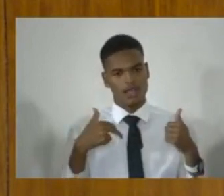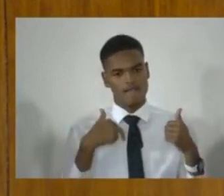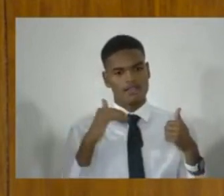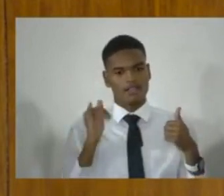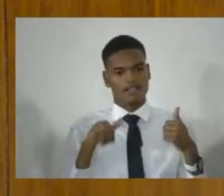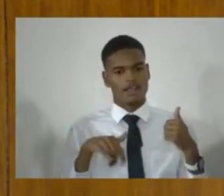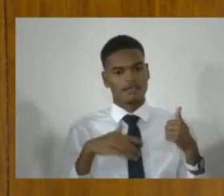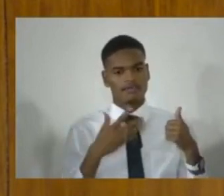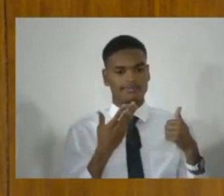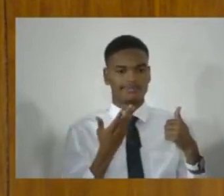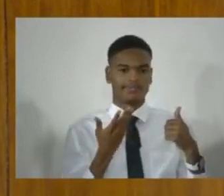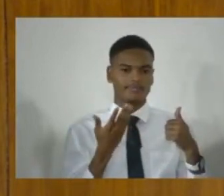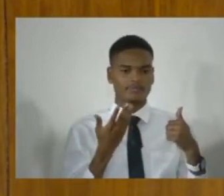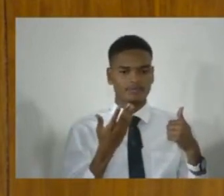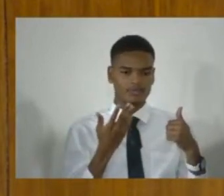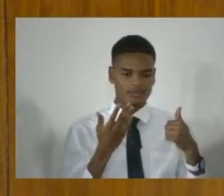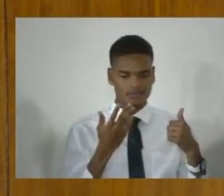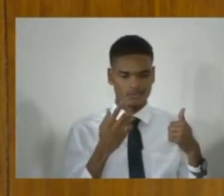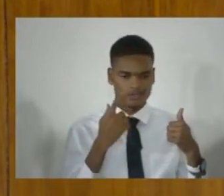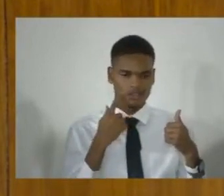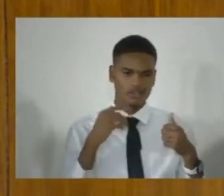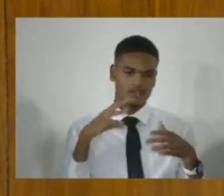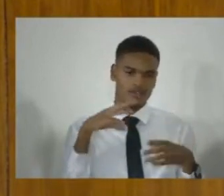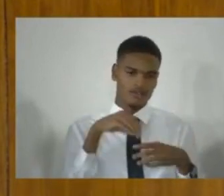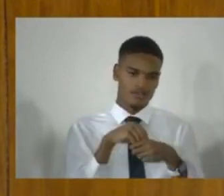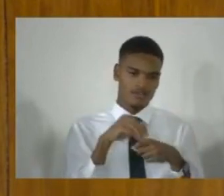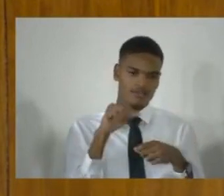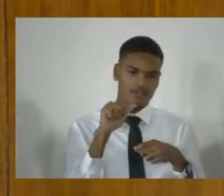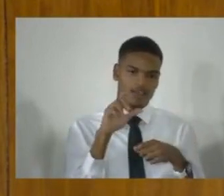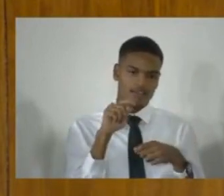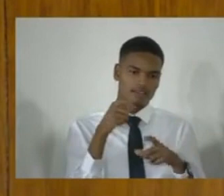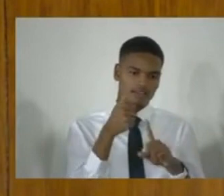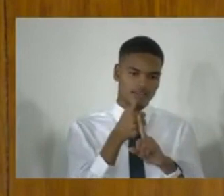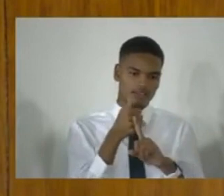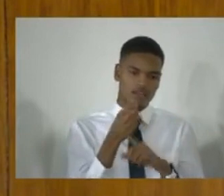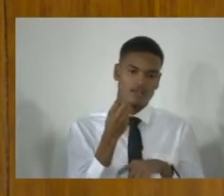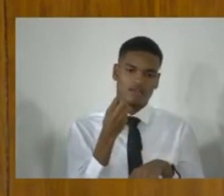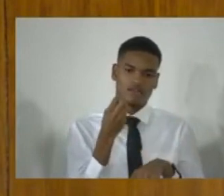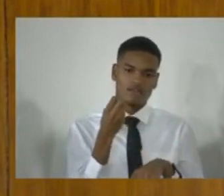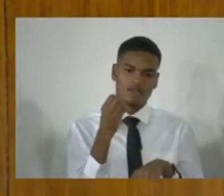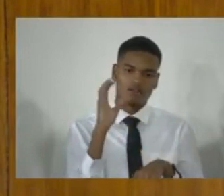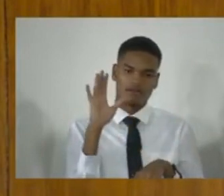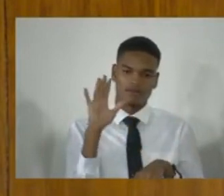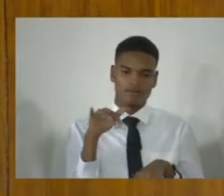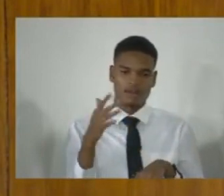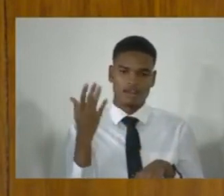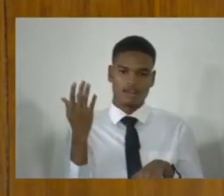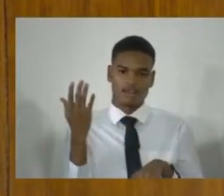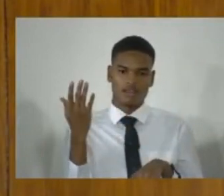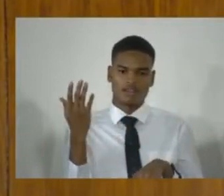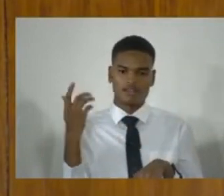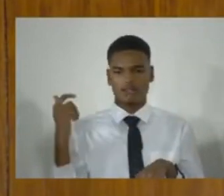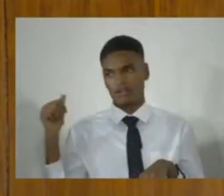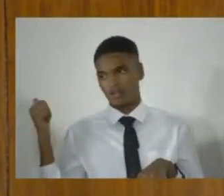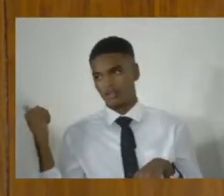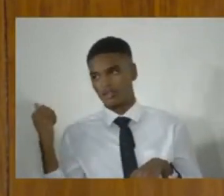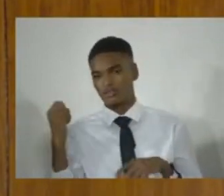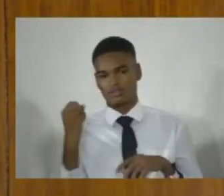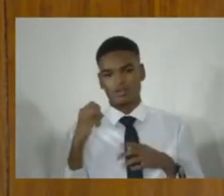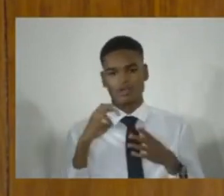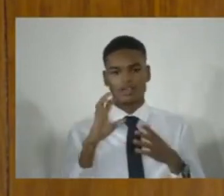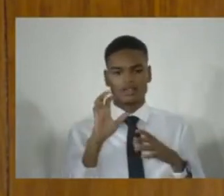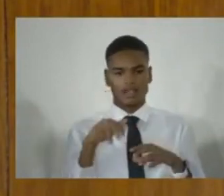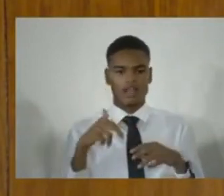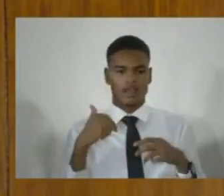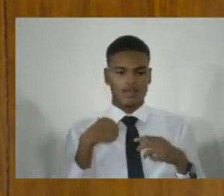either in the act itself or by you and recorded by Hansad, so that this matter is cleared